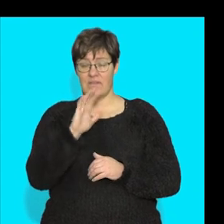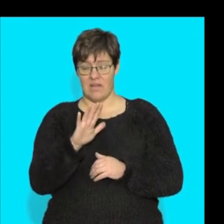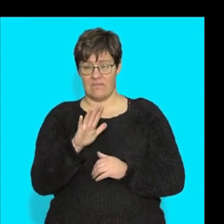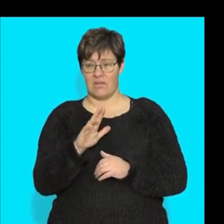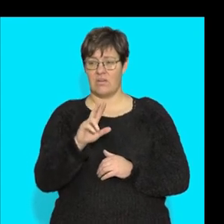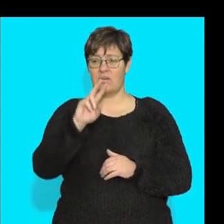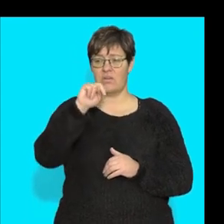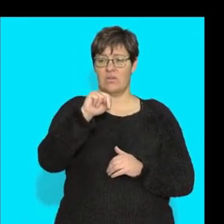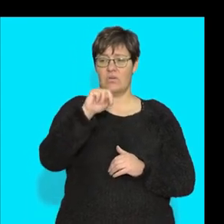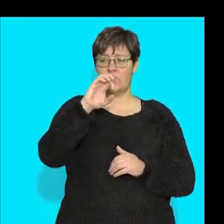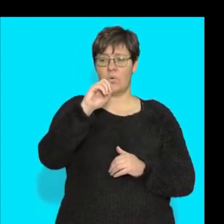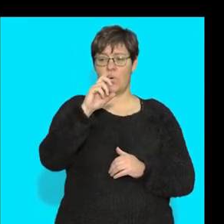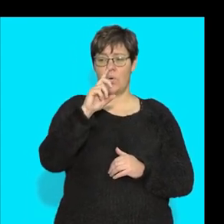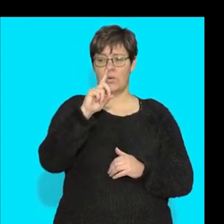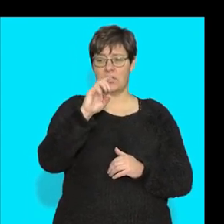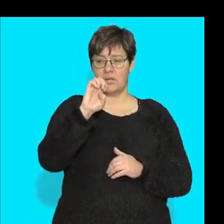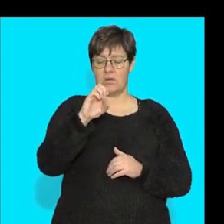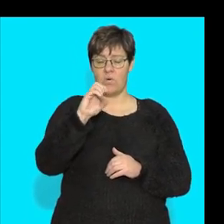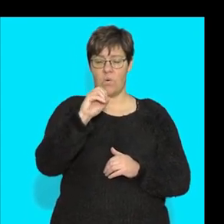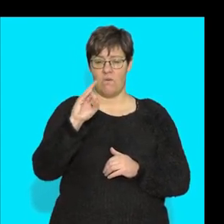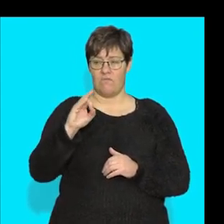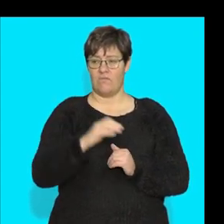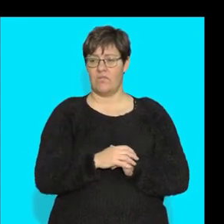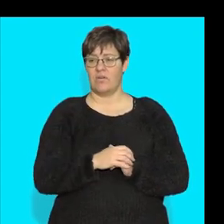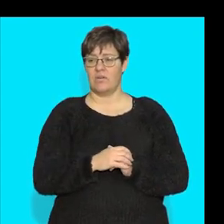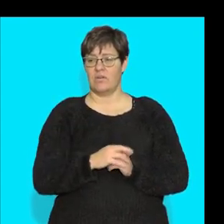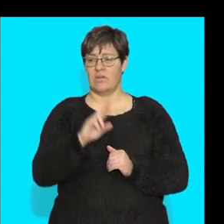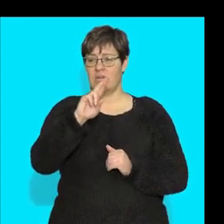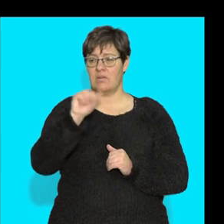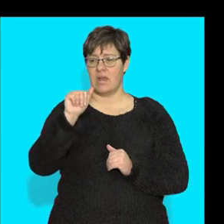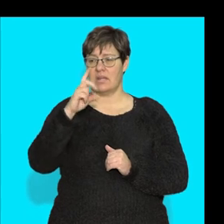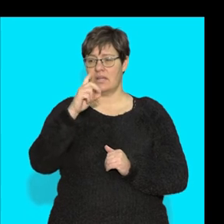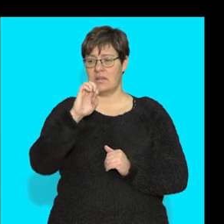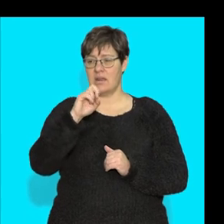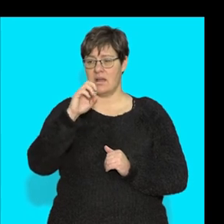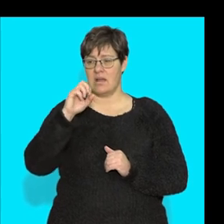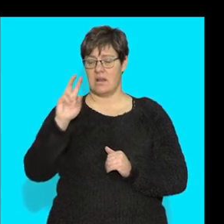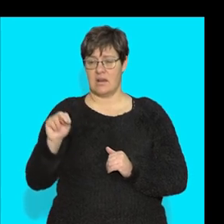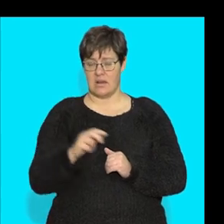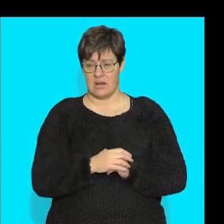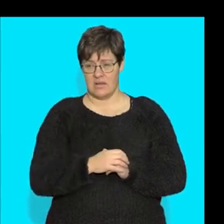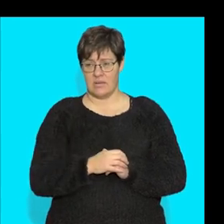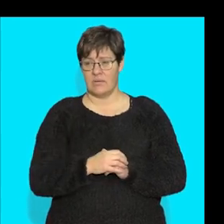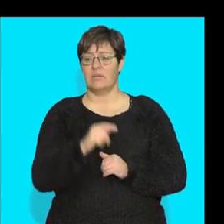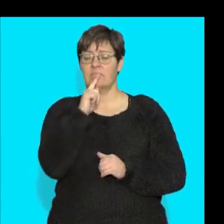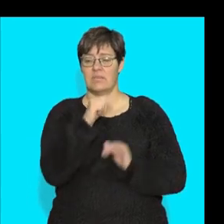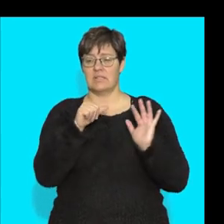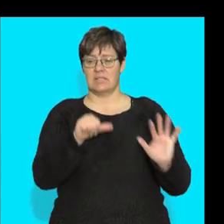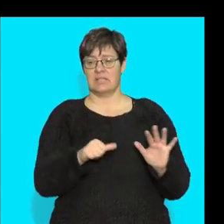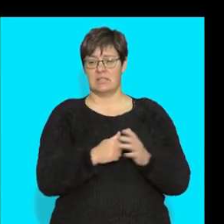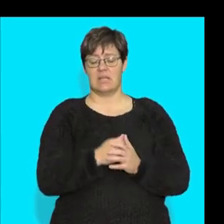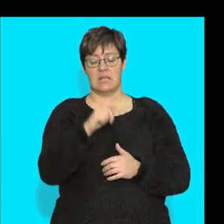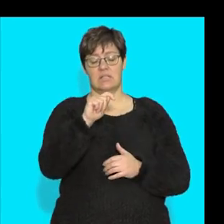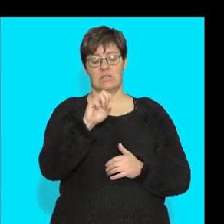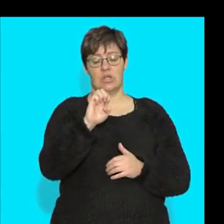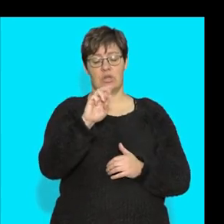Ranvir all right I'm gonna go over here and six is your terminal end plates